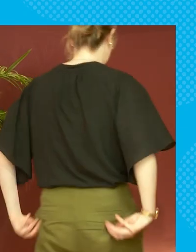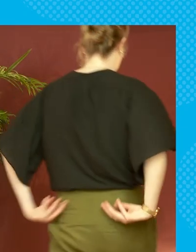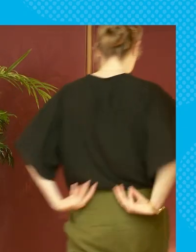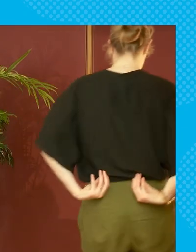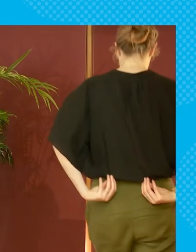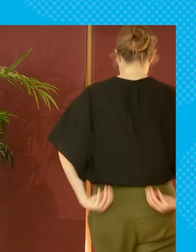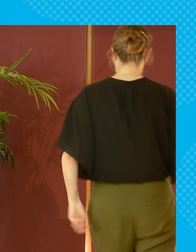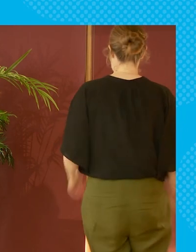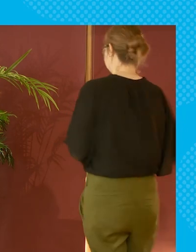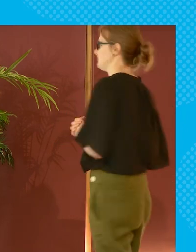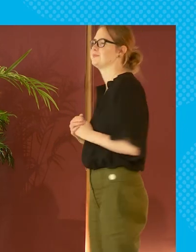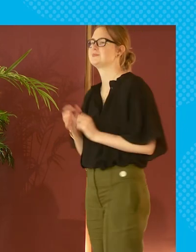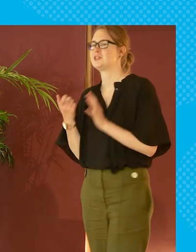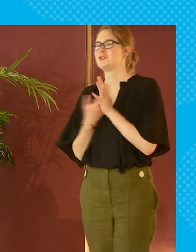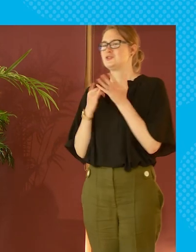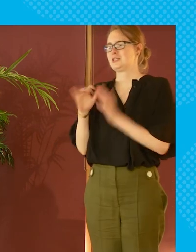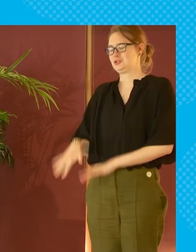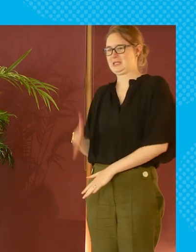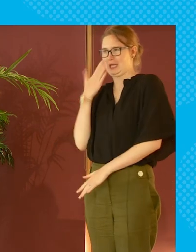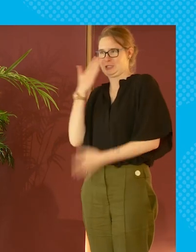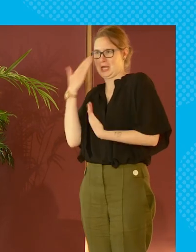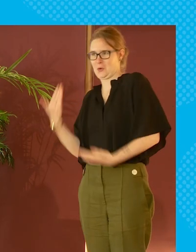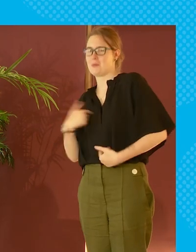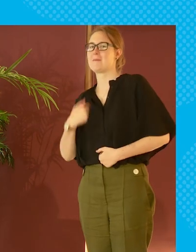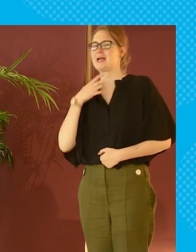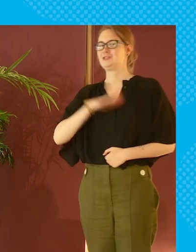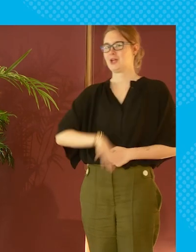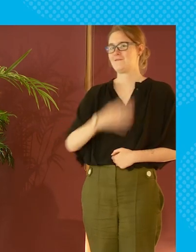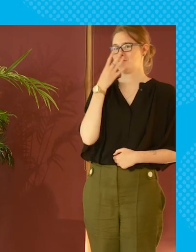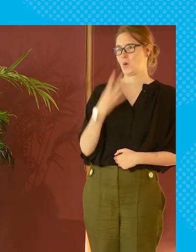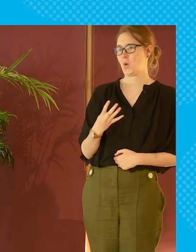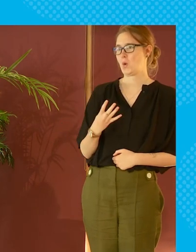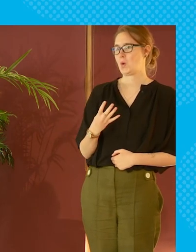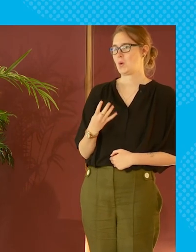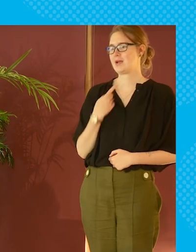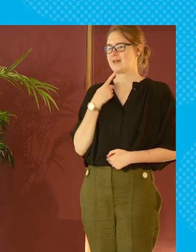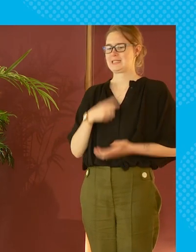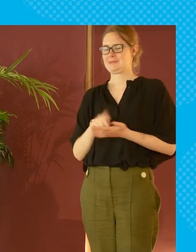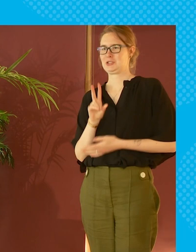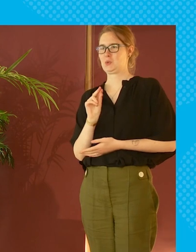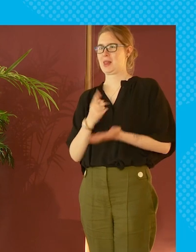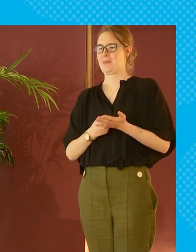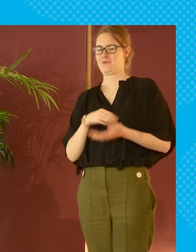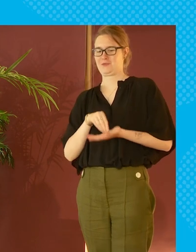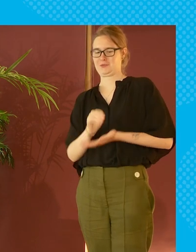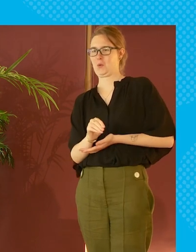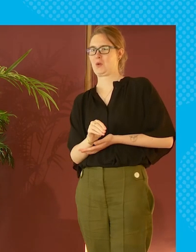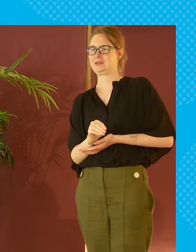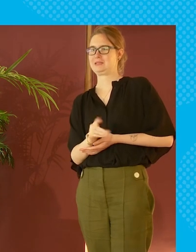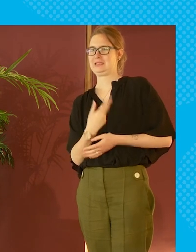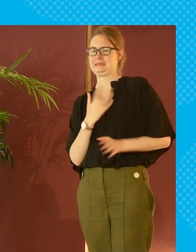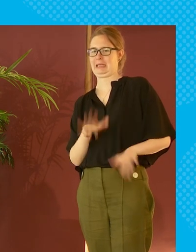rishi sunak's kids are but i've got a four-year-old and i guarantee if i spent if i spent 12 quid on a meal for him he'd be i'm not eating that so hopefully